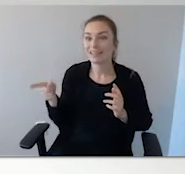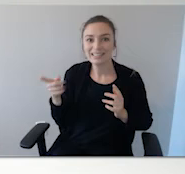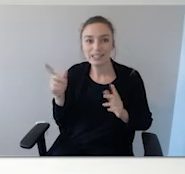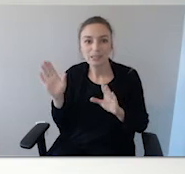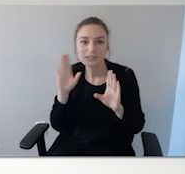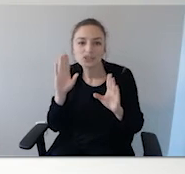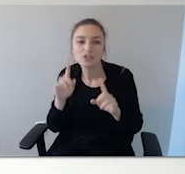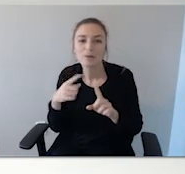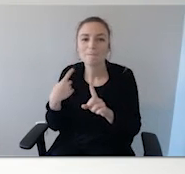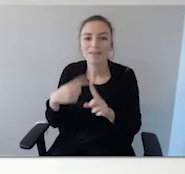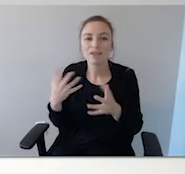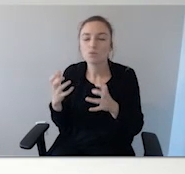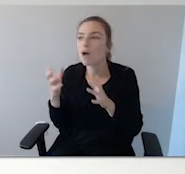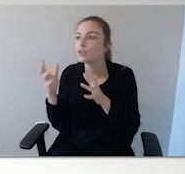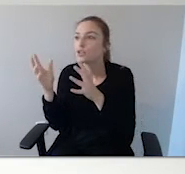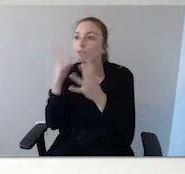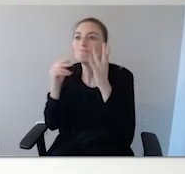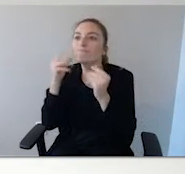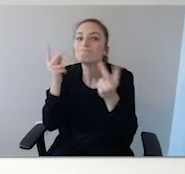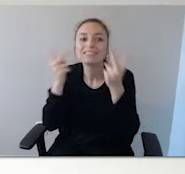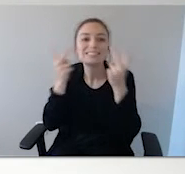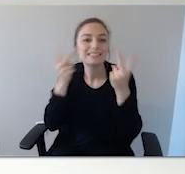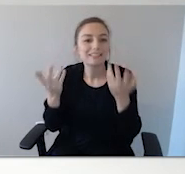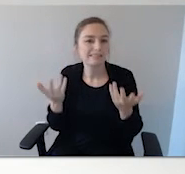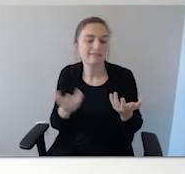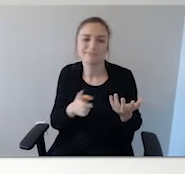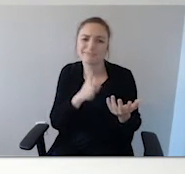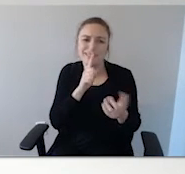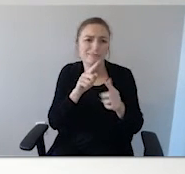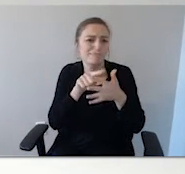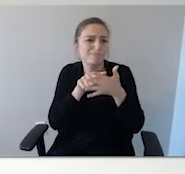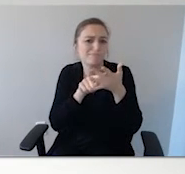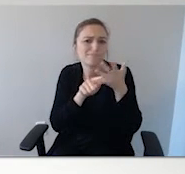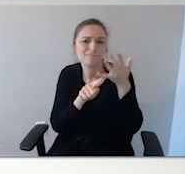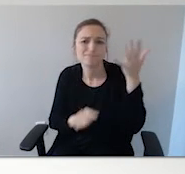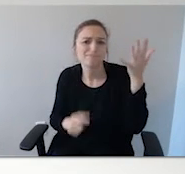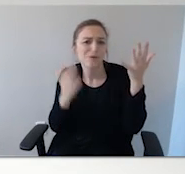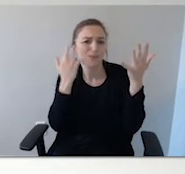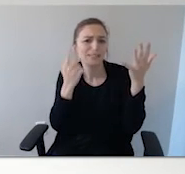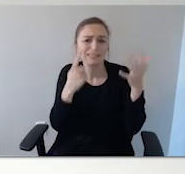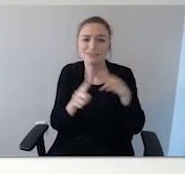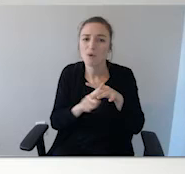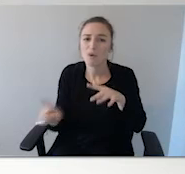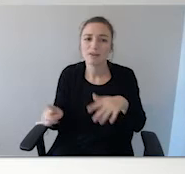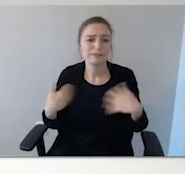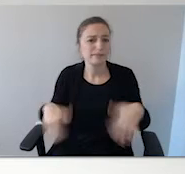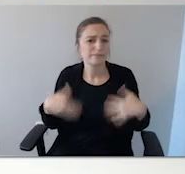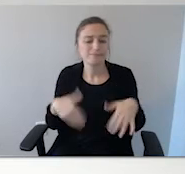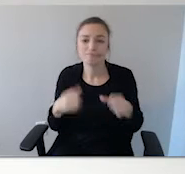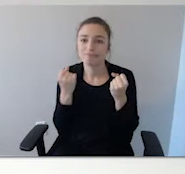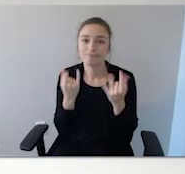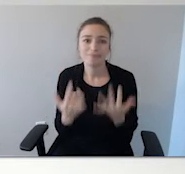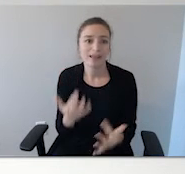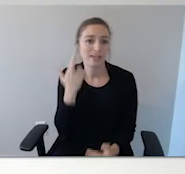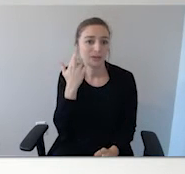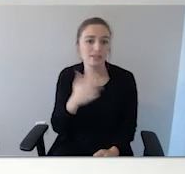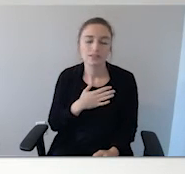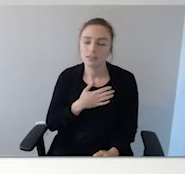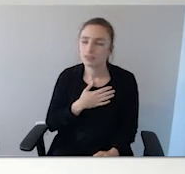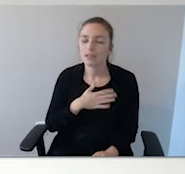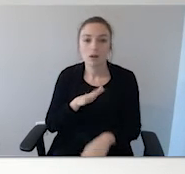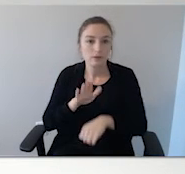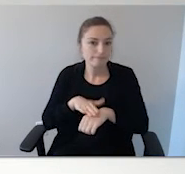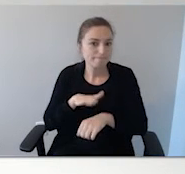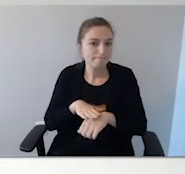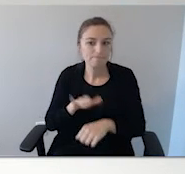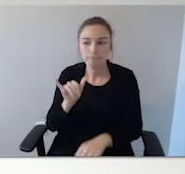attention and to see what was out in the real world. If there's any number of reasons they could do it, I have to tell you, the number of times